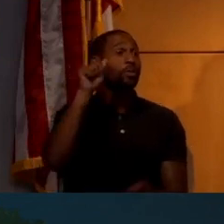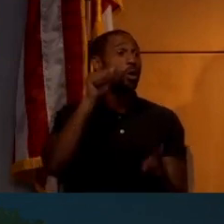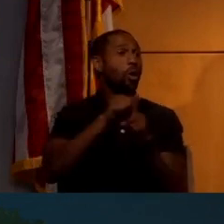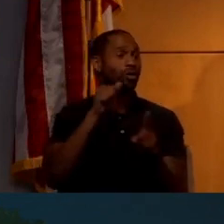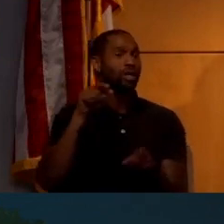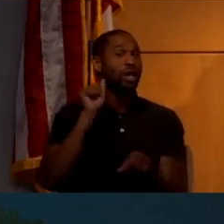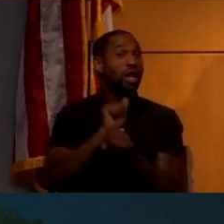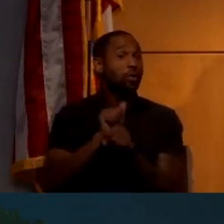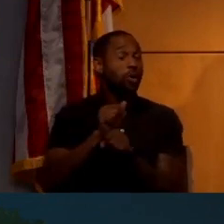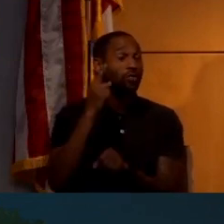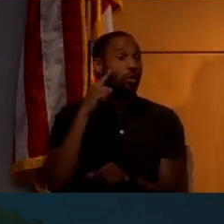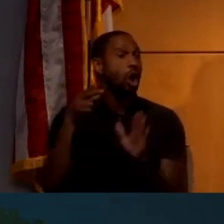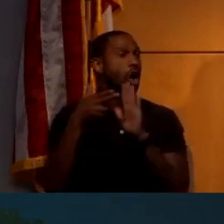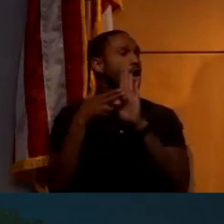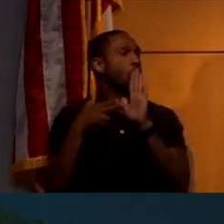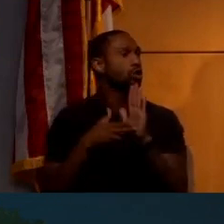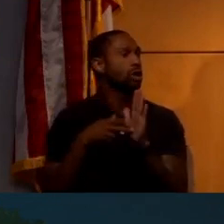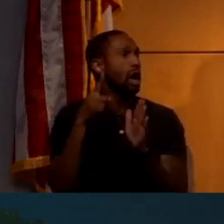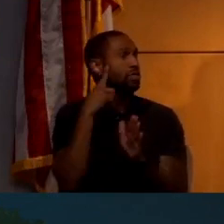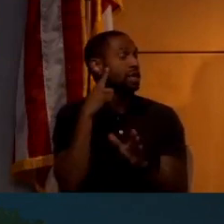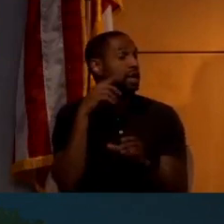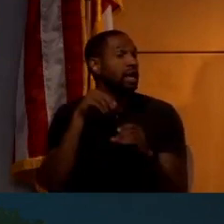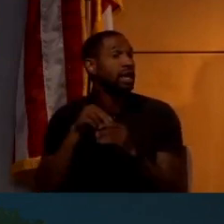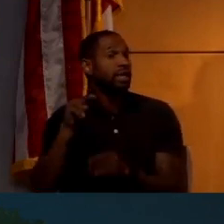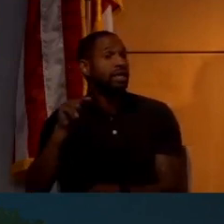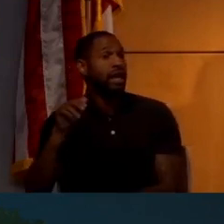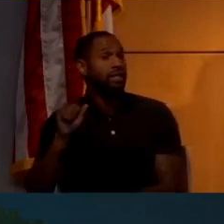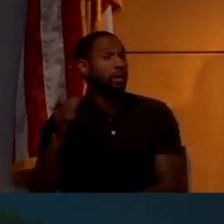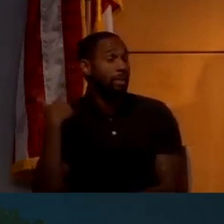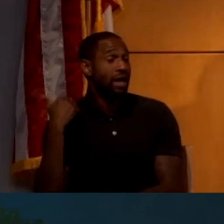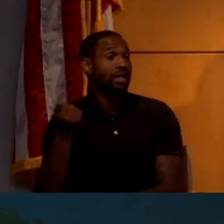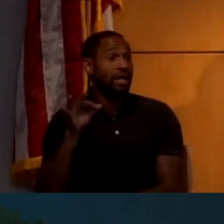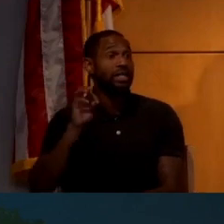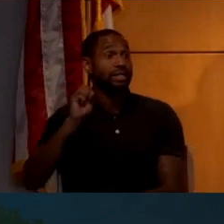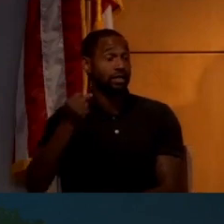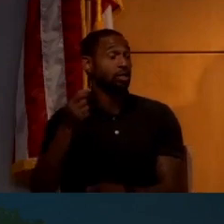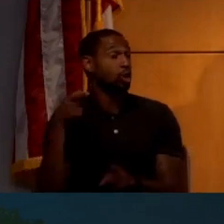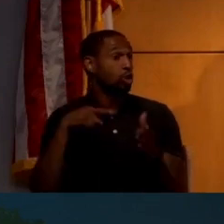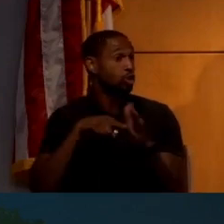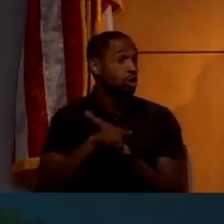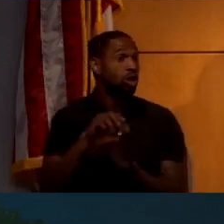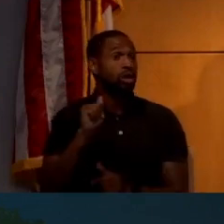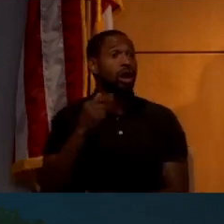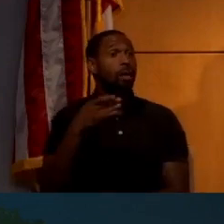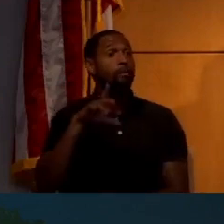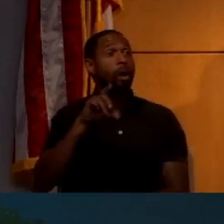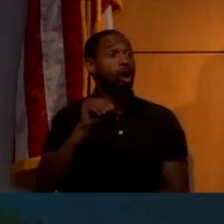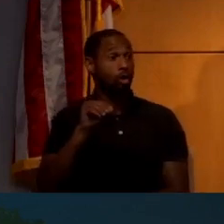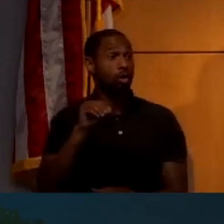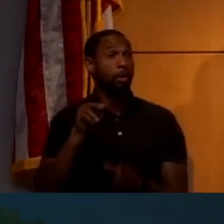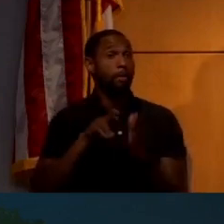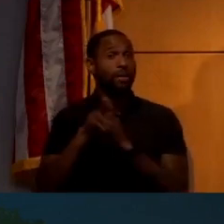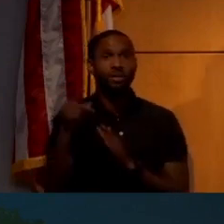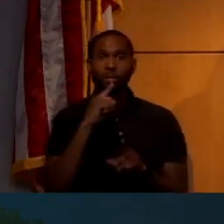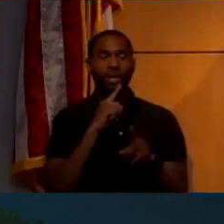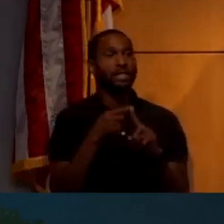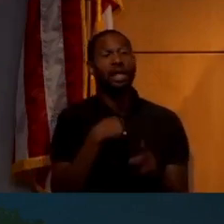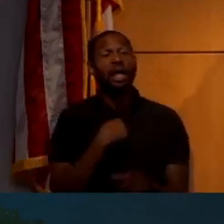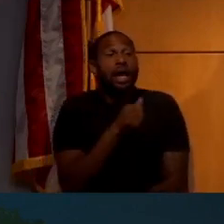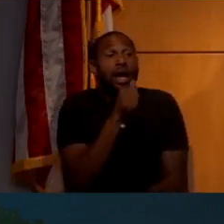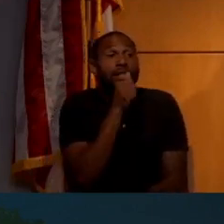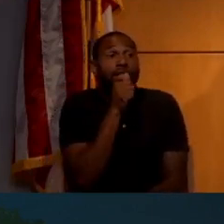for a contractor, I believe, for NASA in the 1960s during the Apollo missions. And he claimed to have a secret clearance